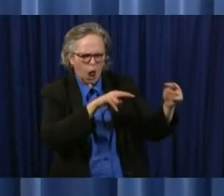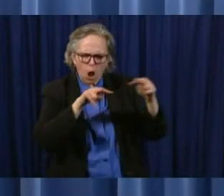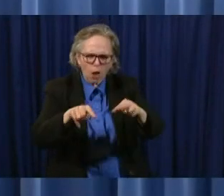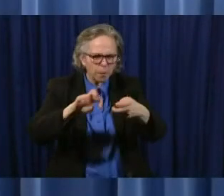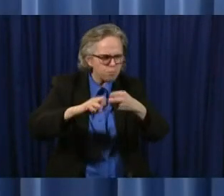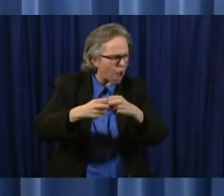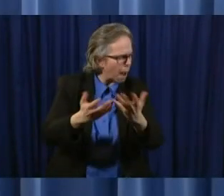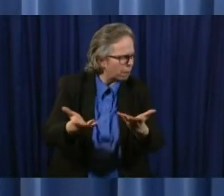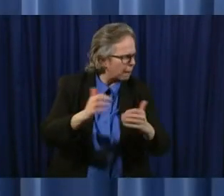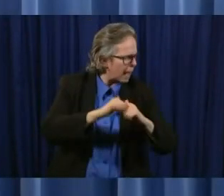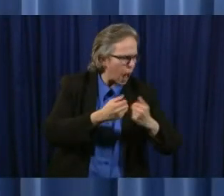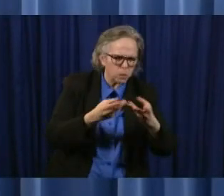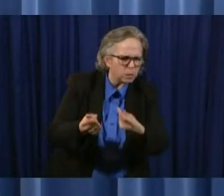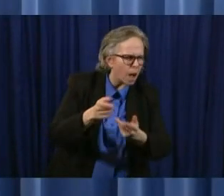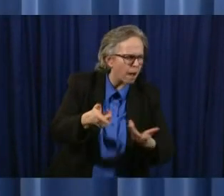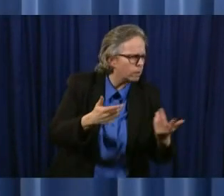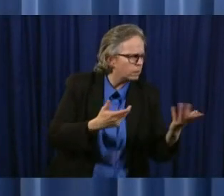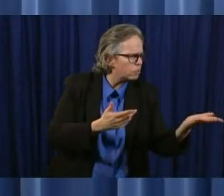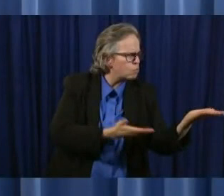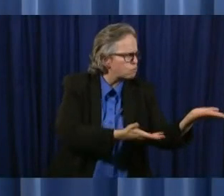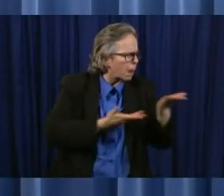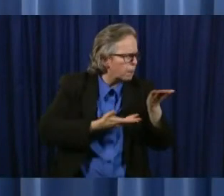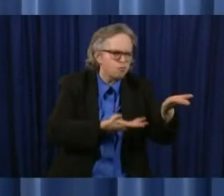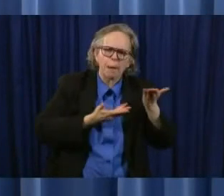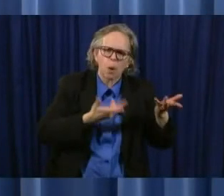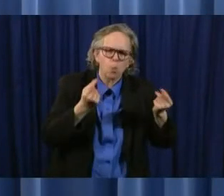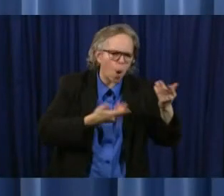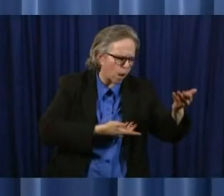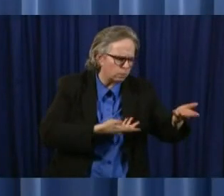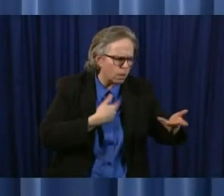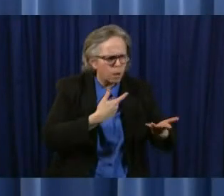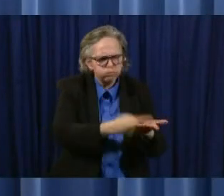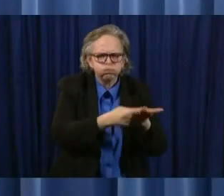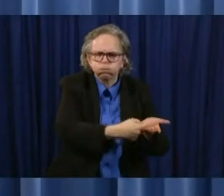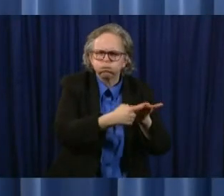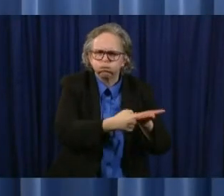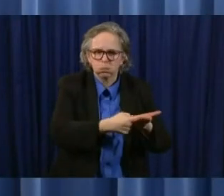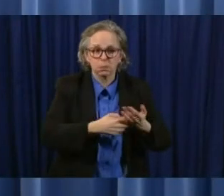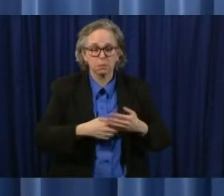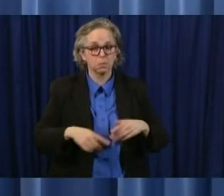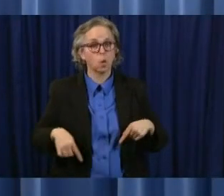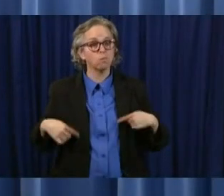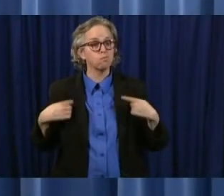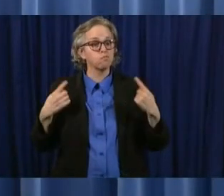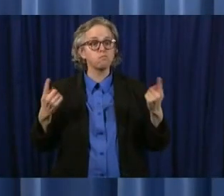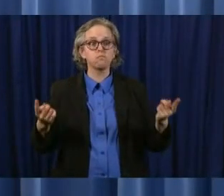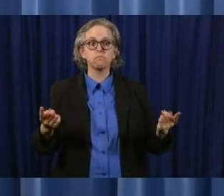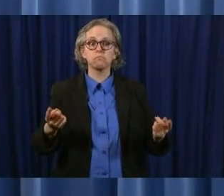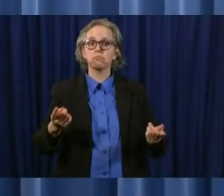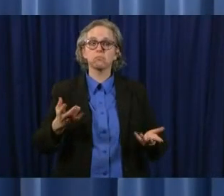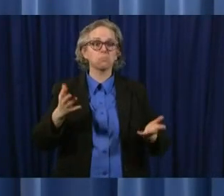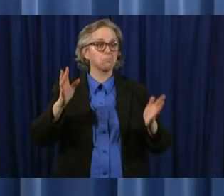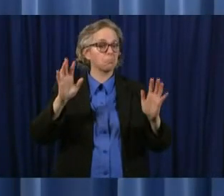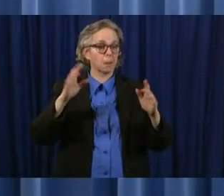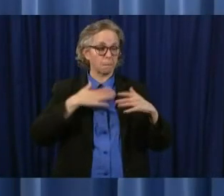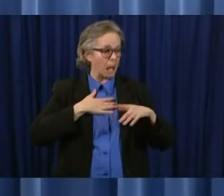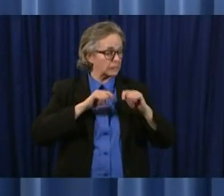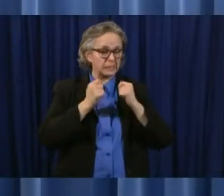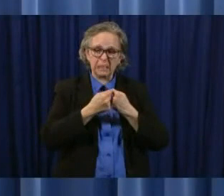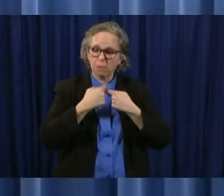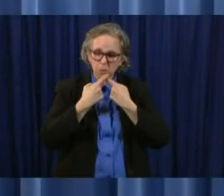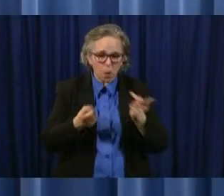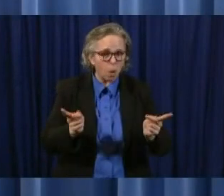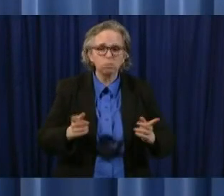recommendations um i've always told my team that uh you know there's always